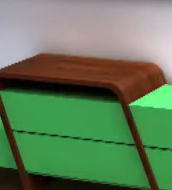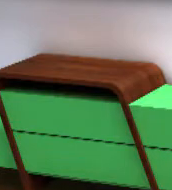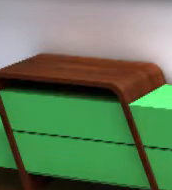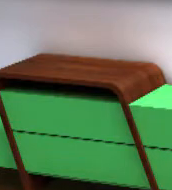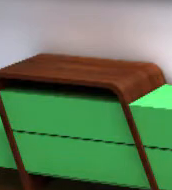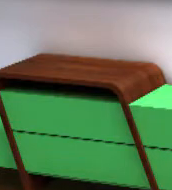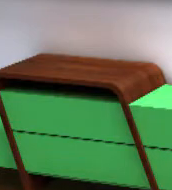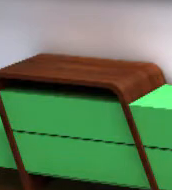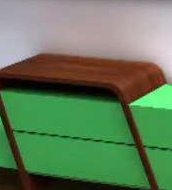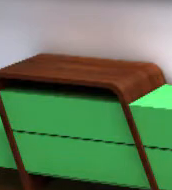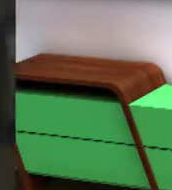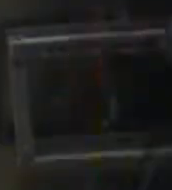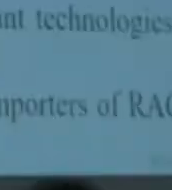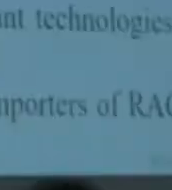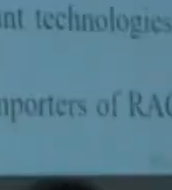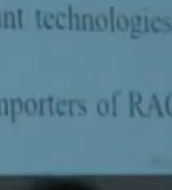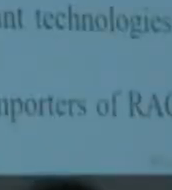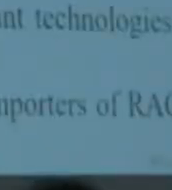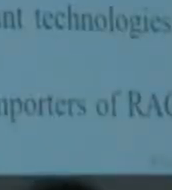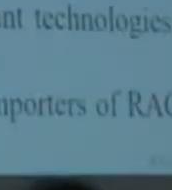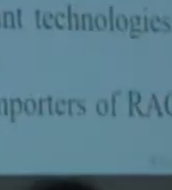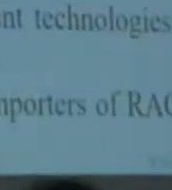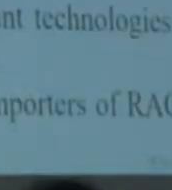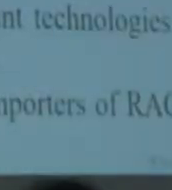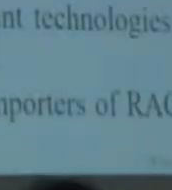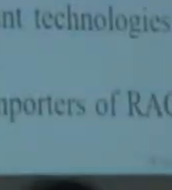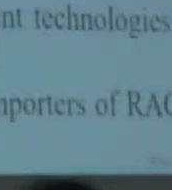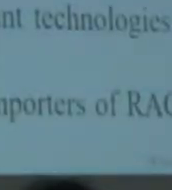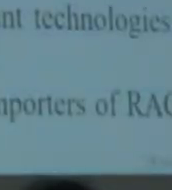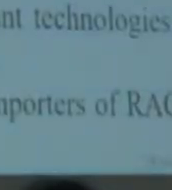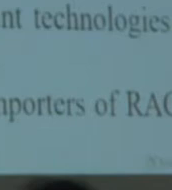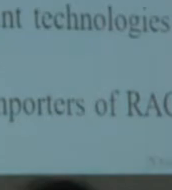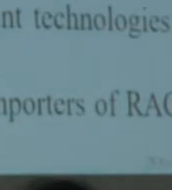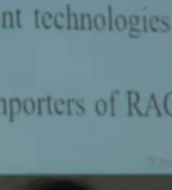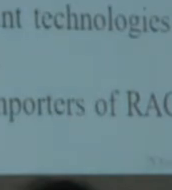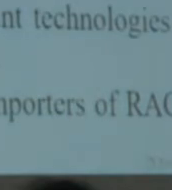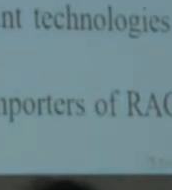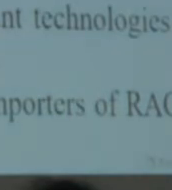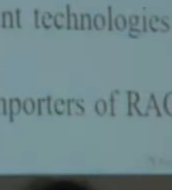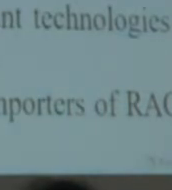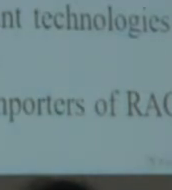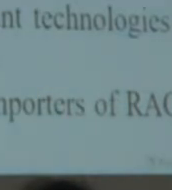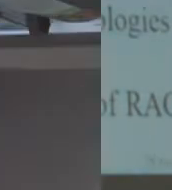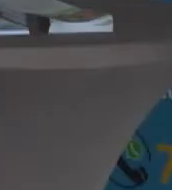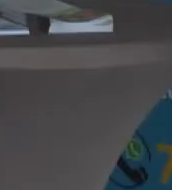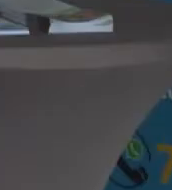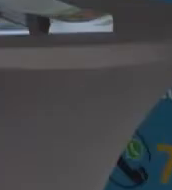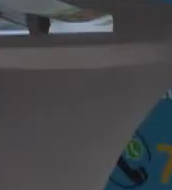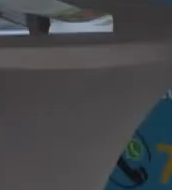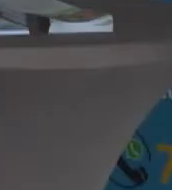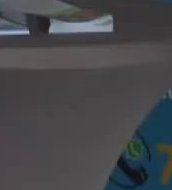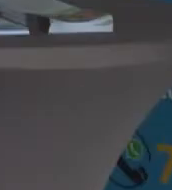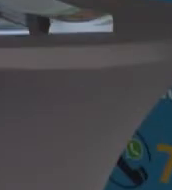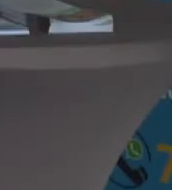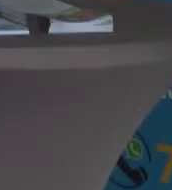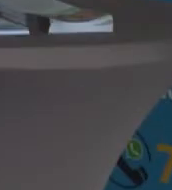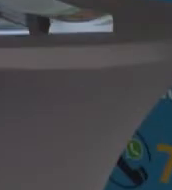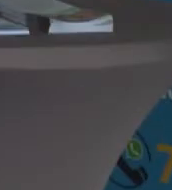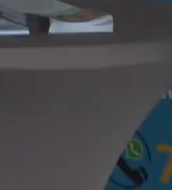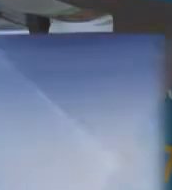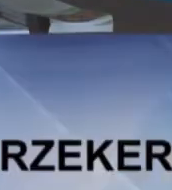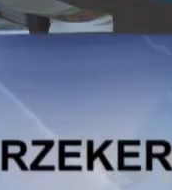in the news regional ozone layer conference closed implementation body